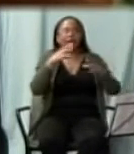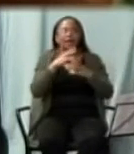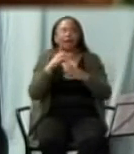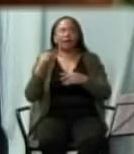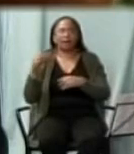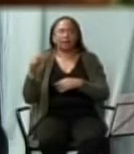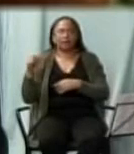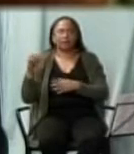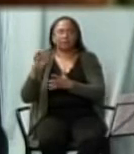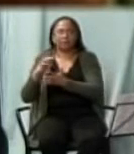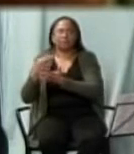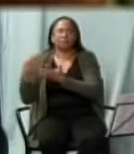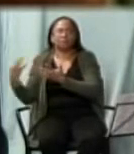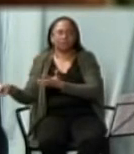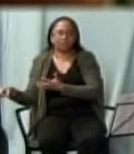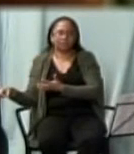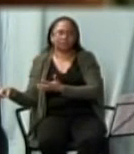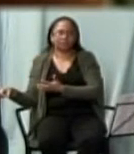their failure.